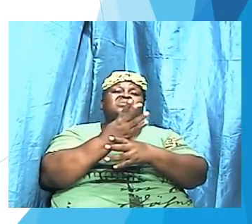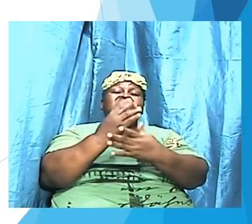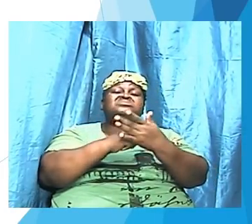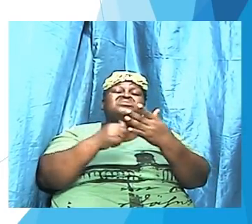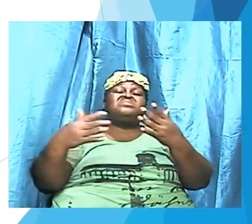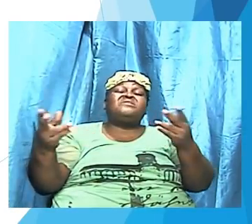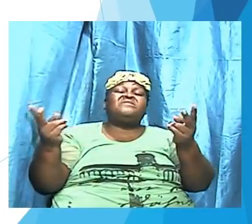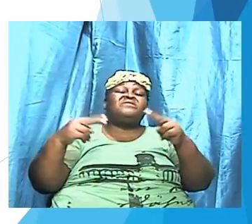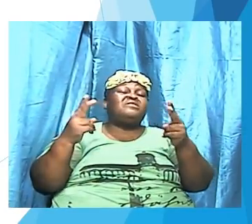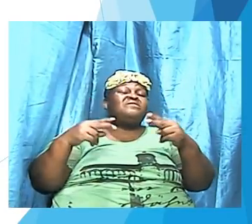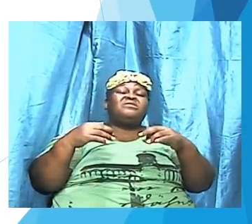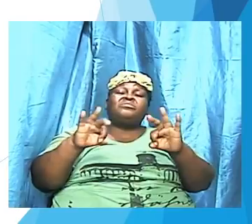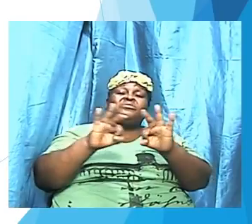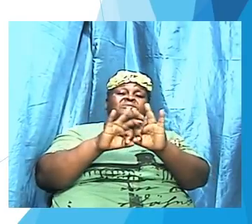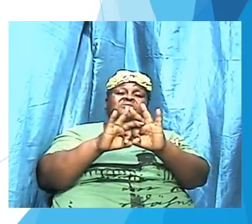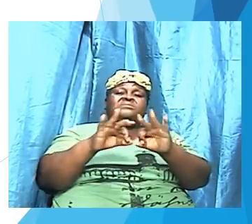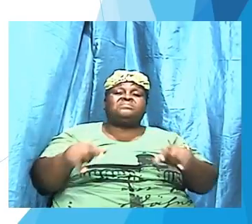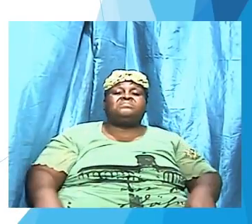important.